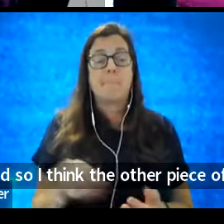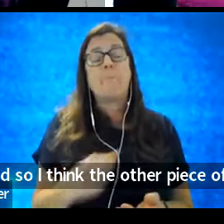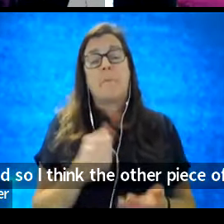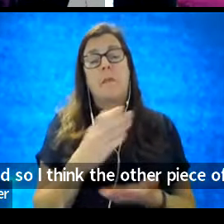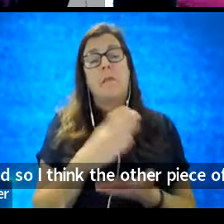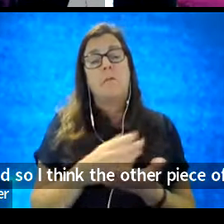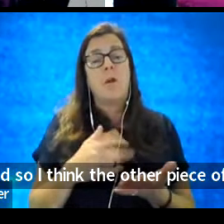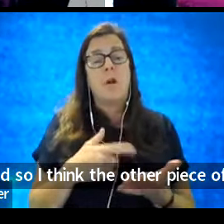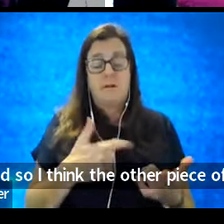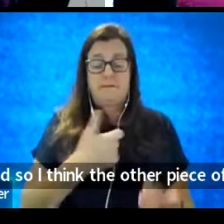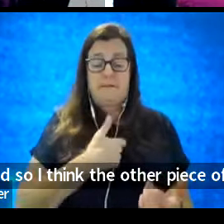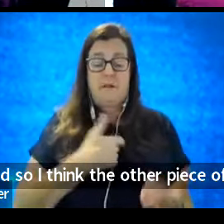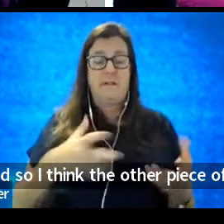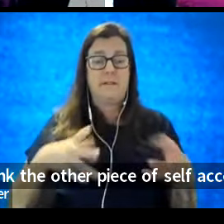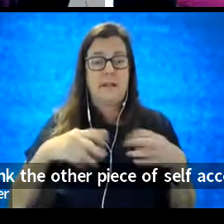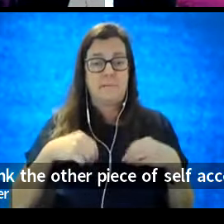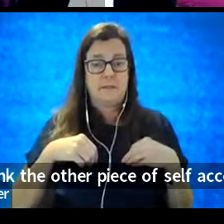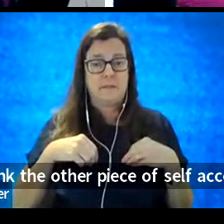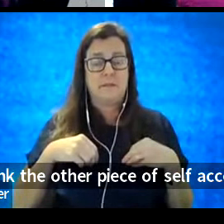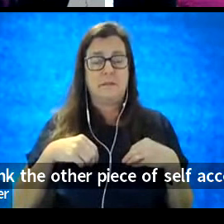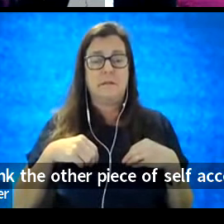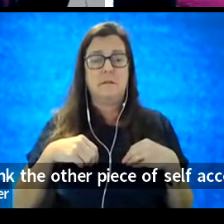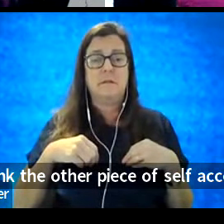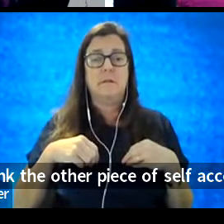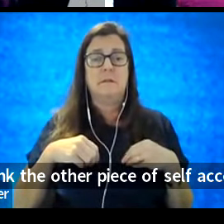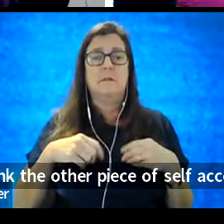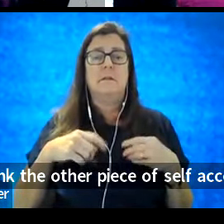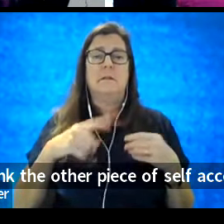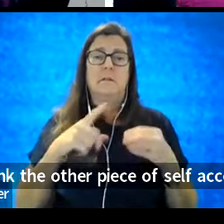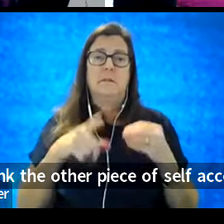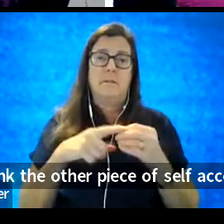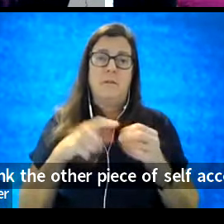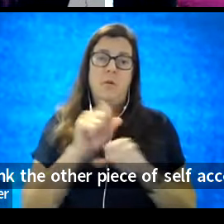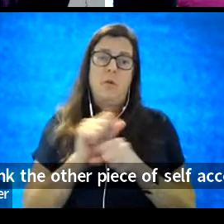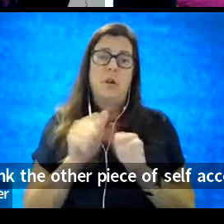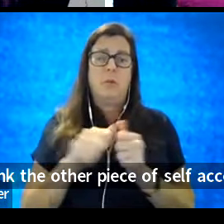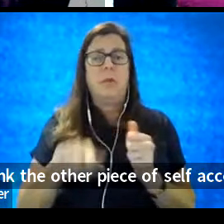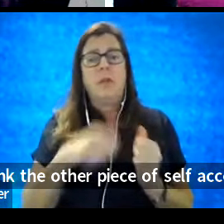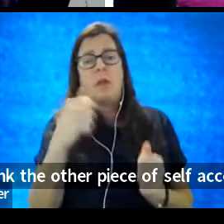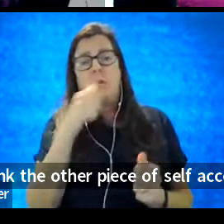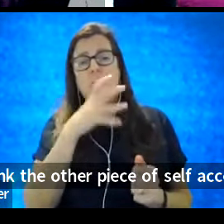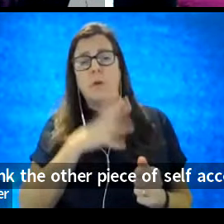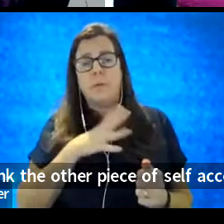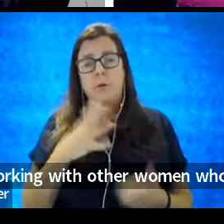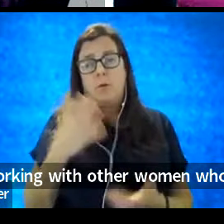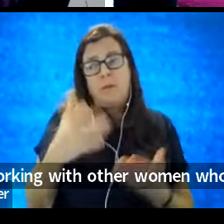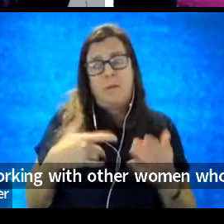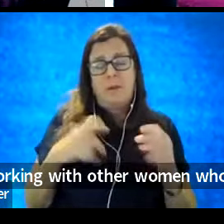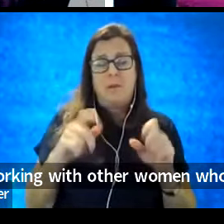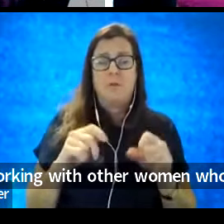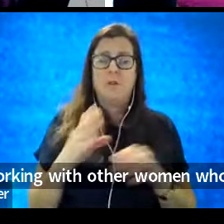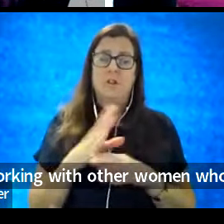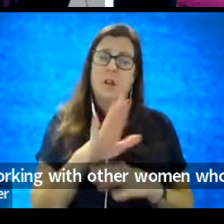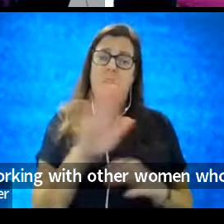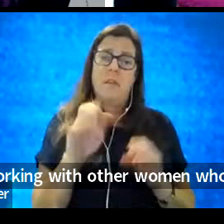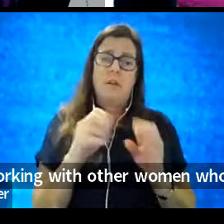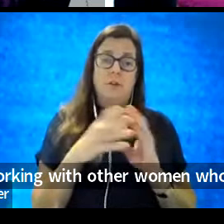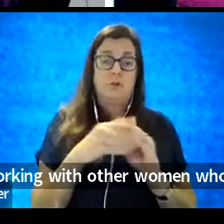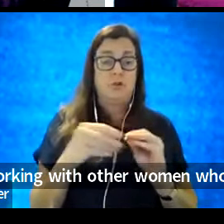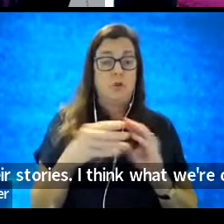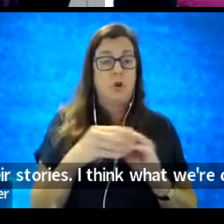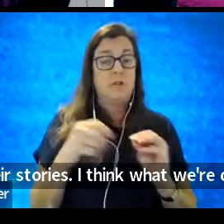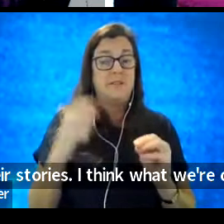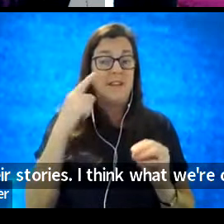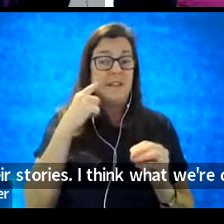-acceptance is also around working with other women who may be able to share their stories. I think what we're doing